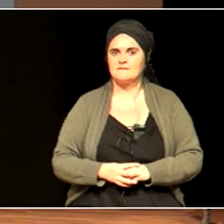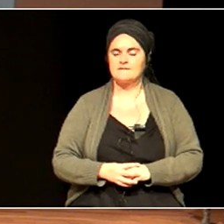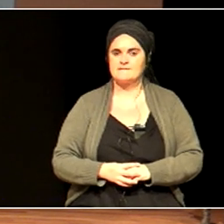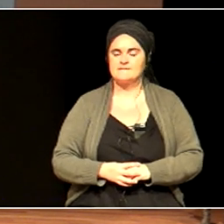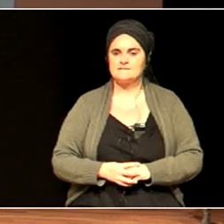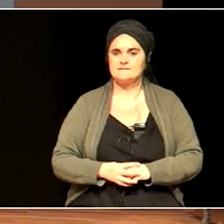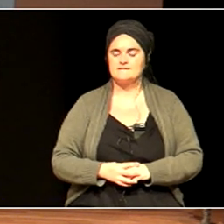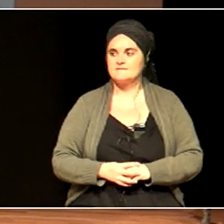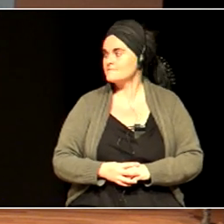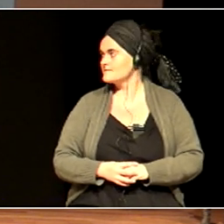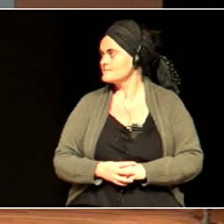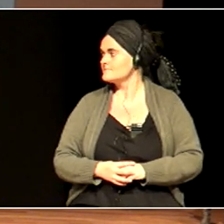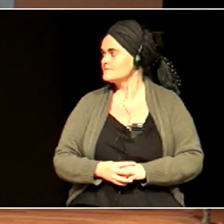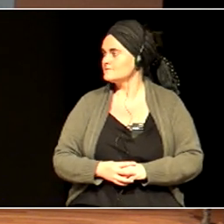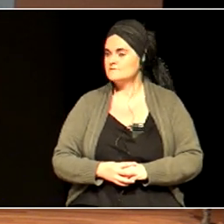Delicious, thank you.